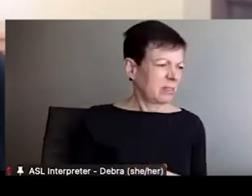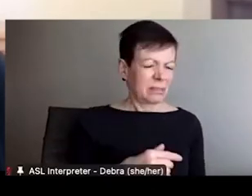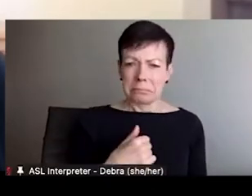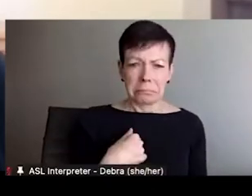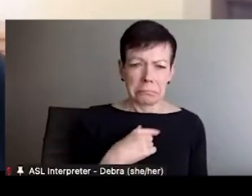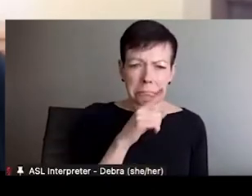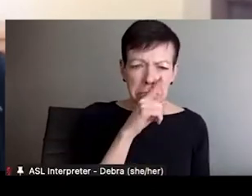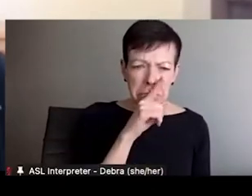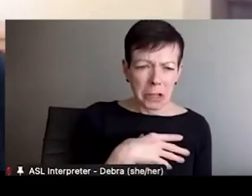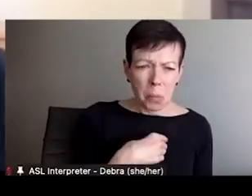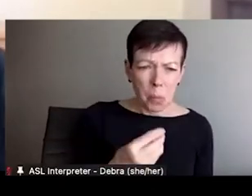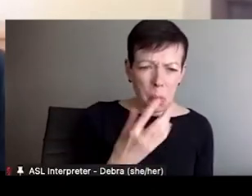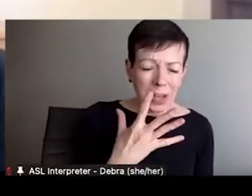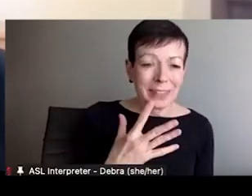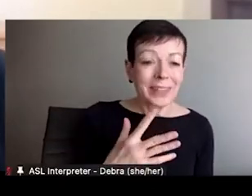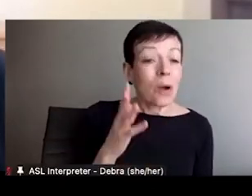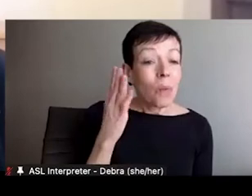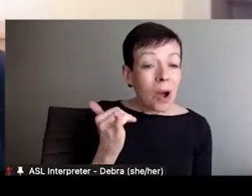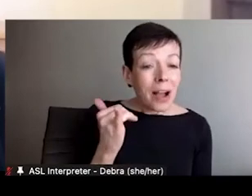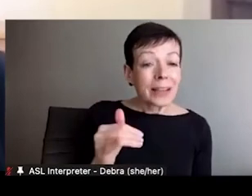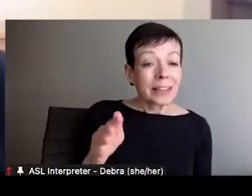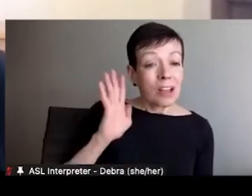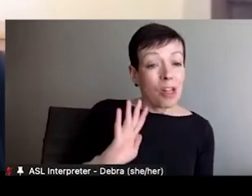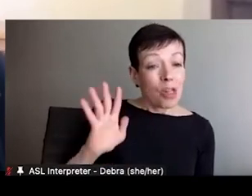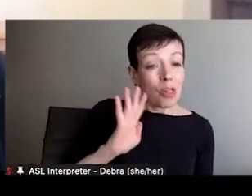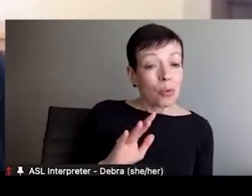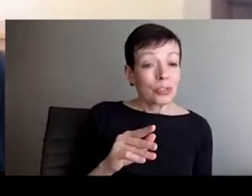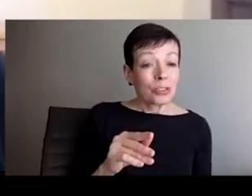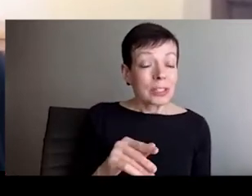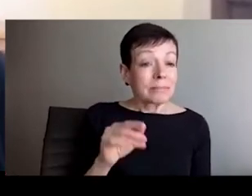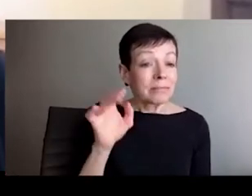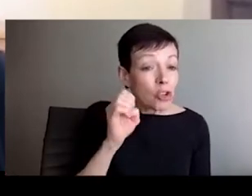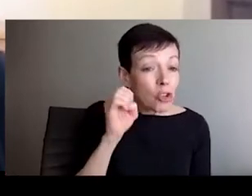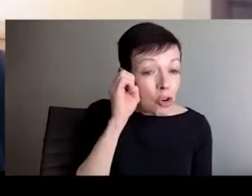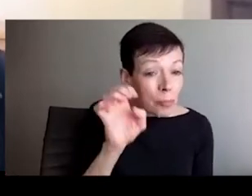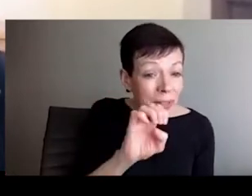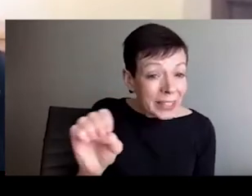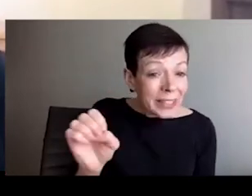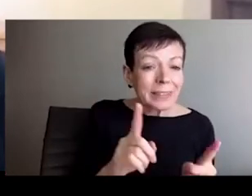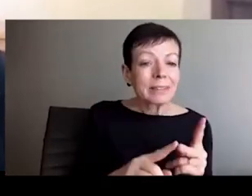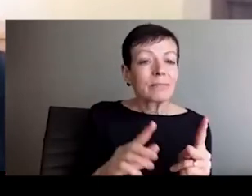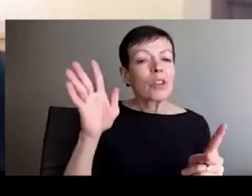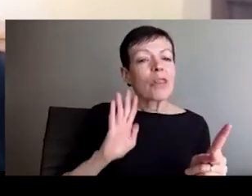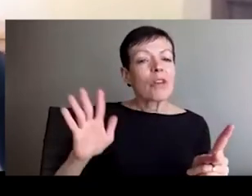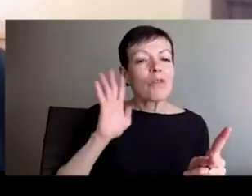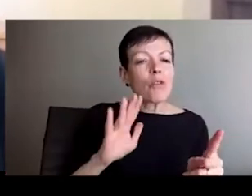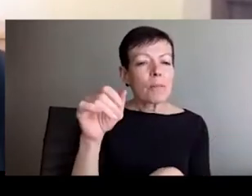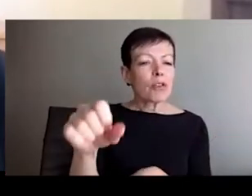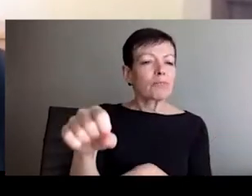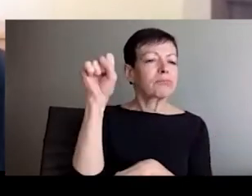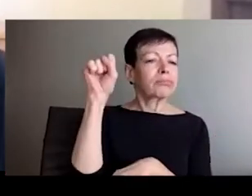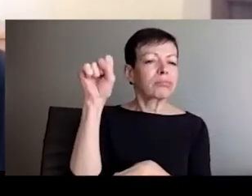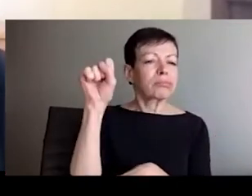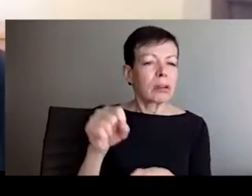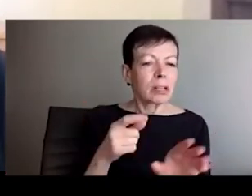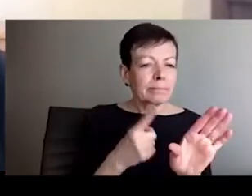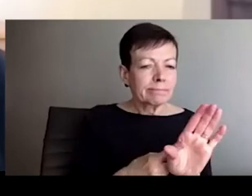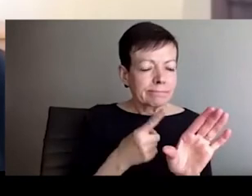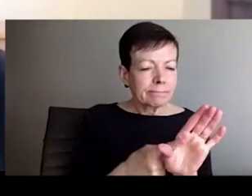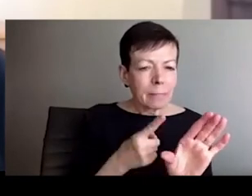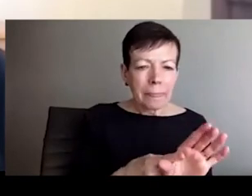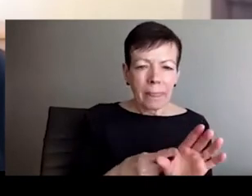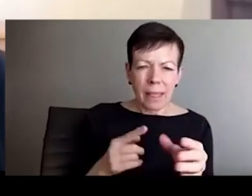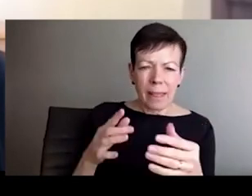have shifted in and out of different boundaries of racial belonging. And in my area of expertise, I do work in Albania and Kosovo.